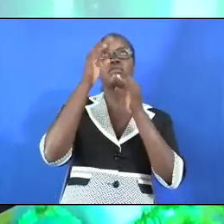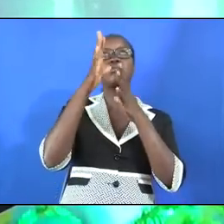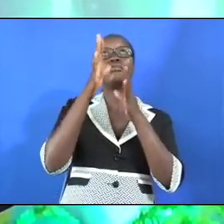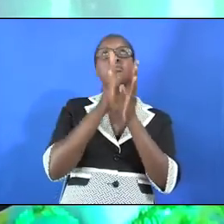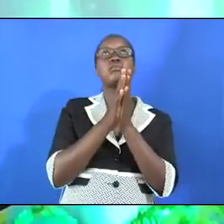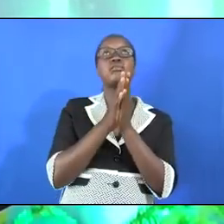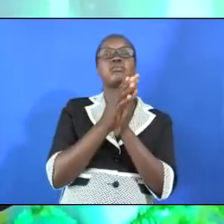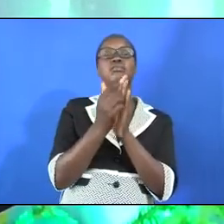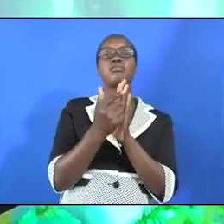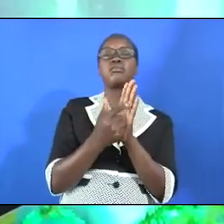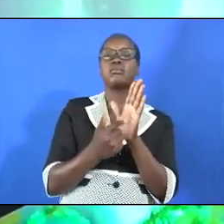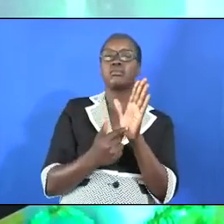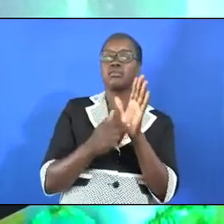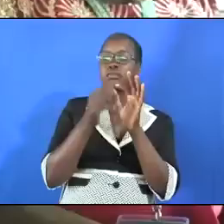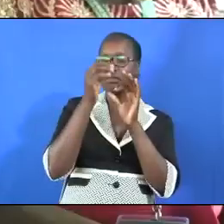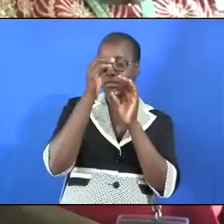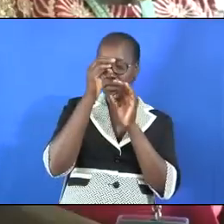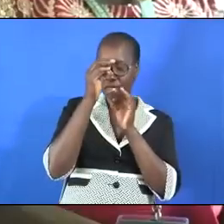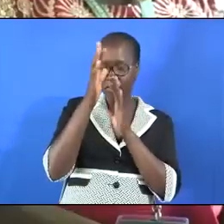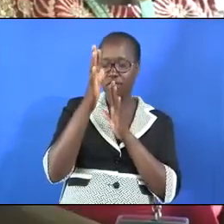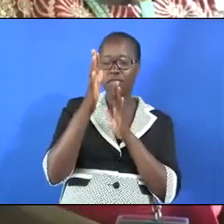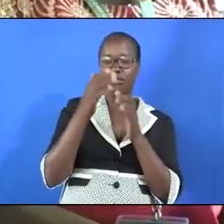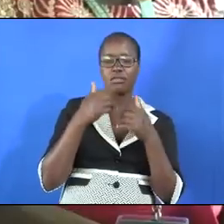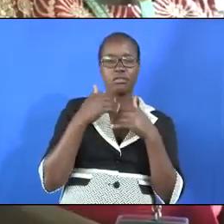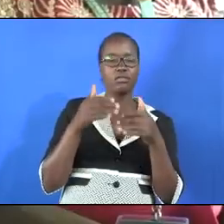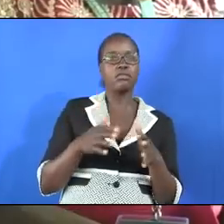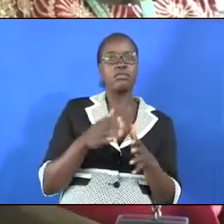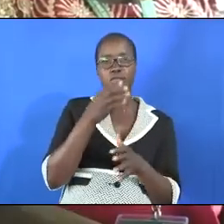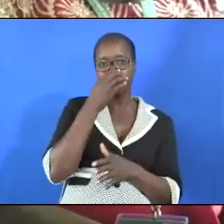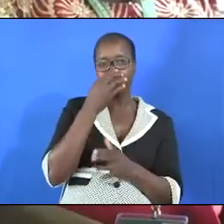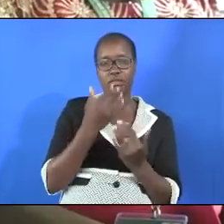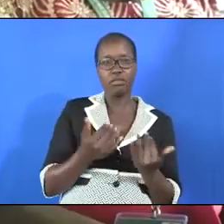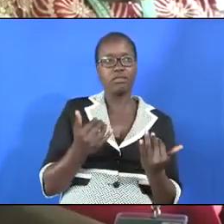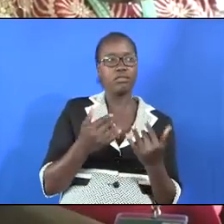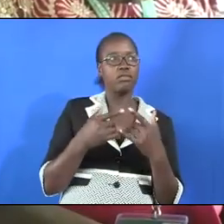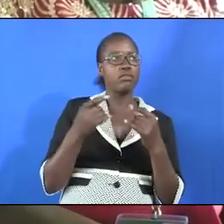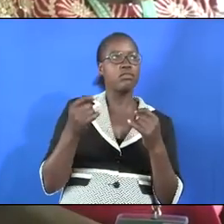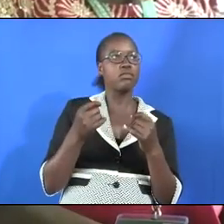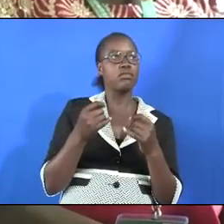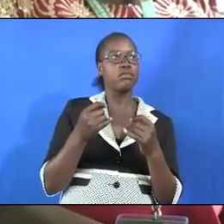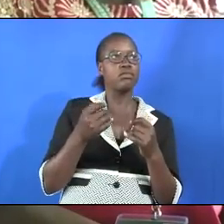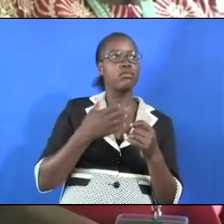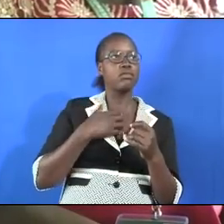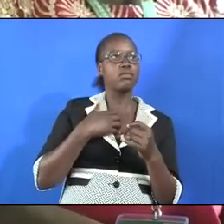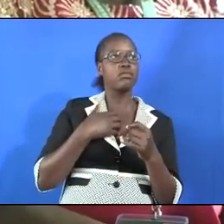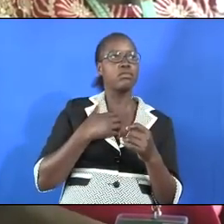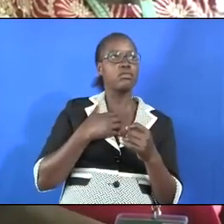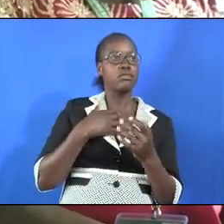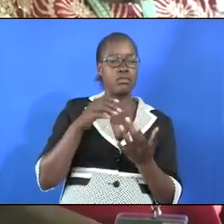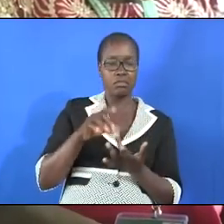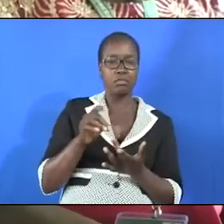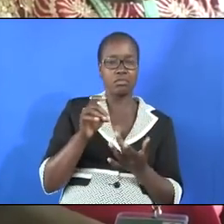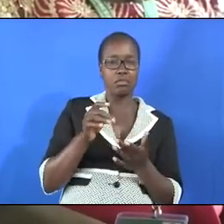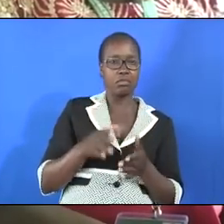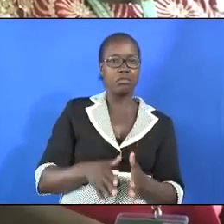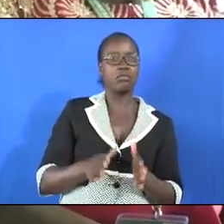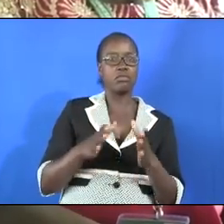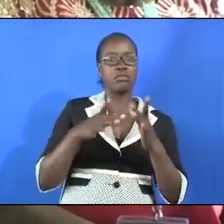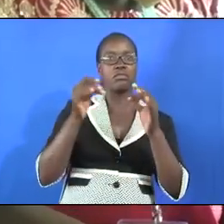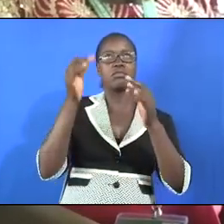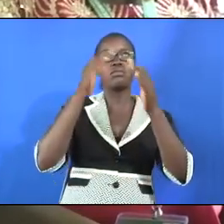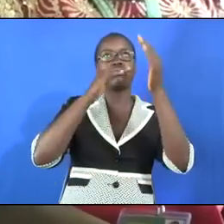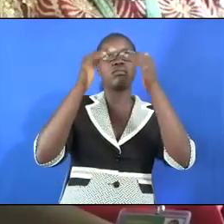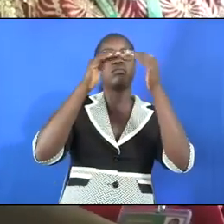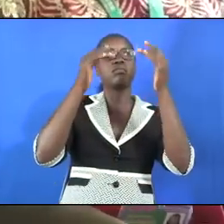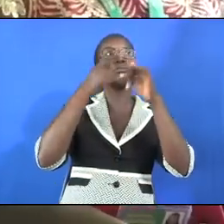the instructions of God we may have our way we wish things to go we may have our preferred way of going to